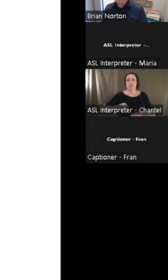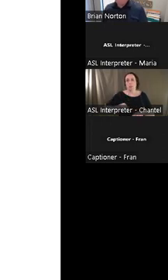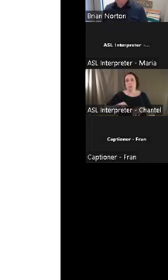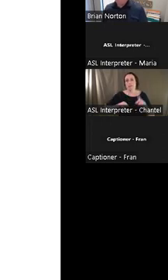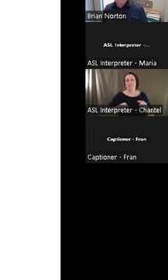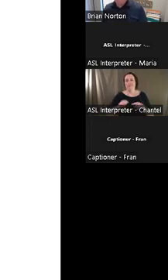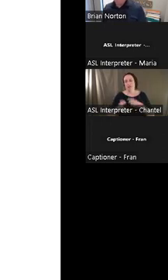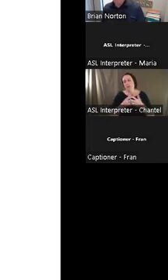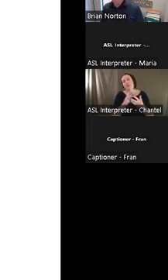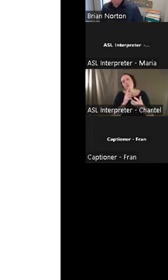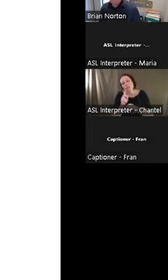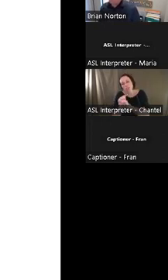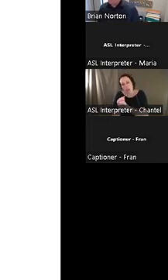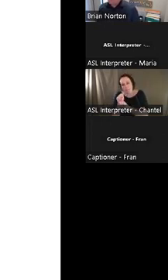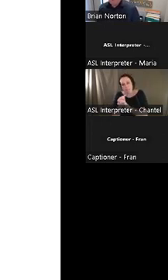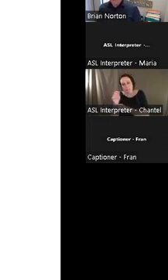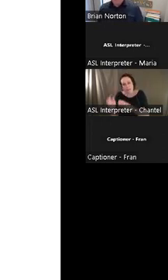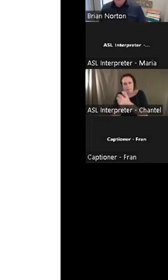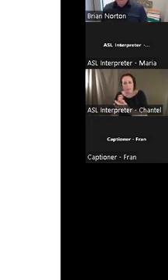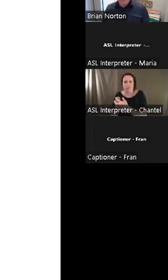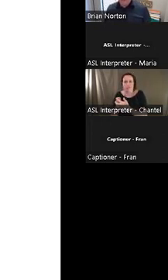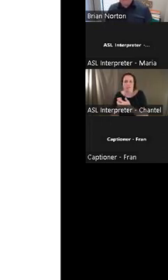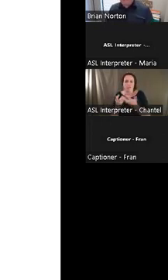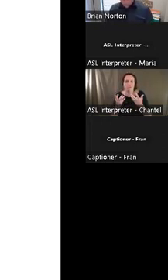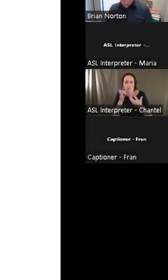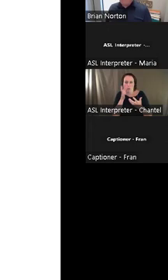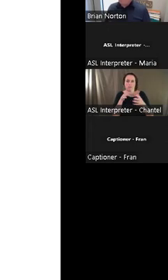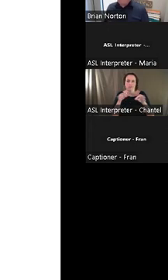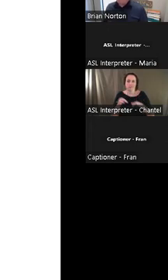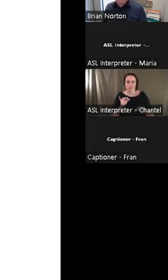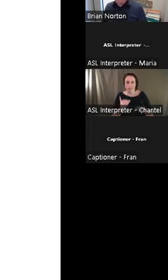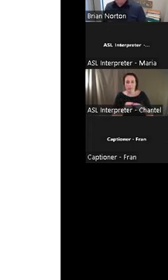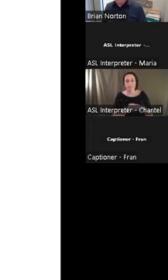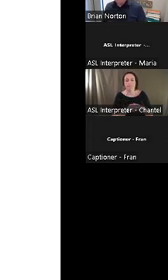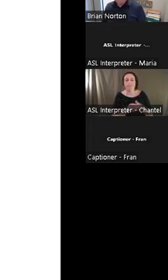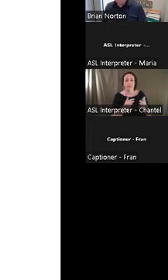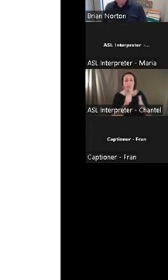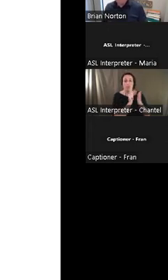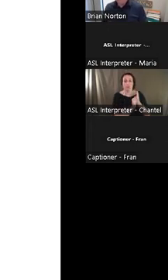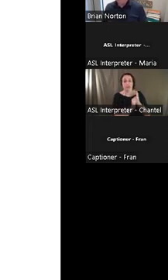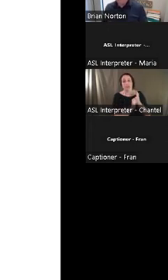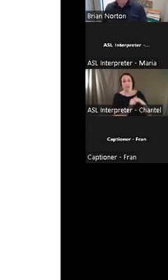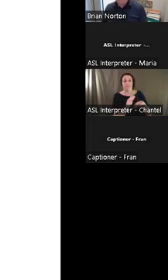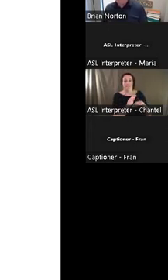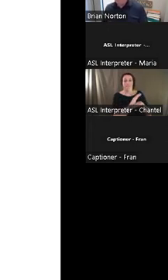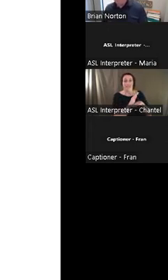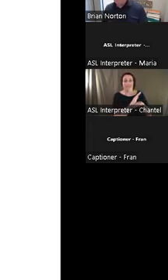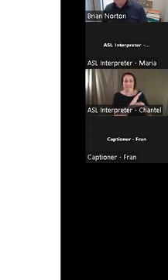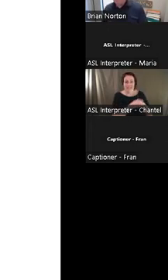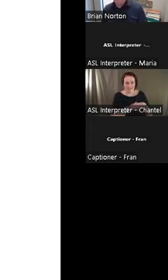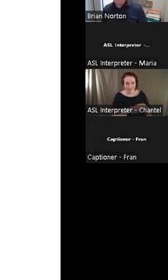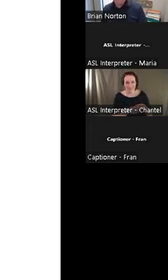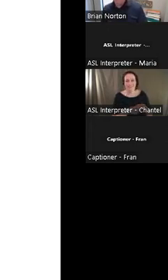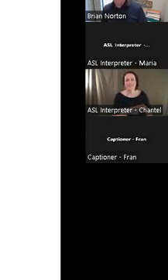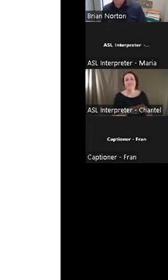as we go throughout this day. We have a pretty full agenda and we are really hoping for